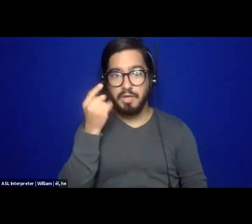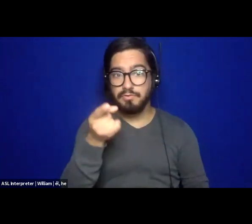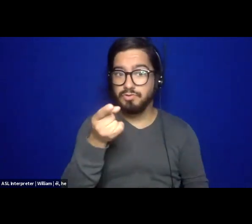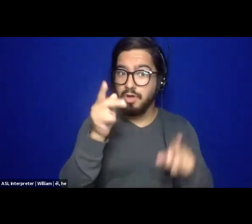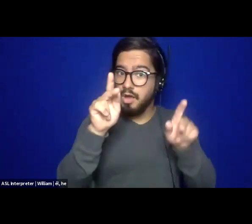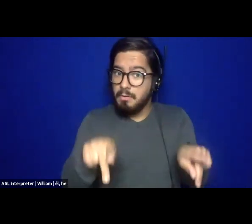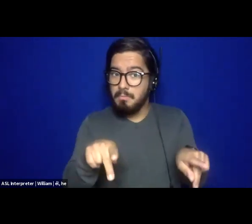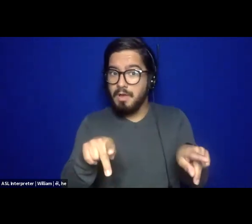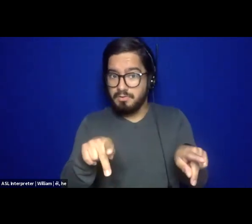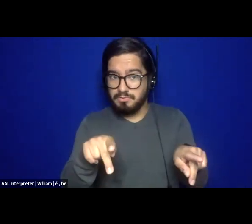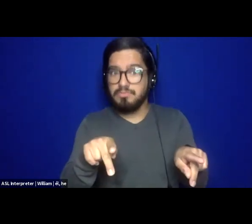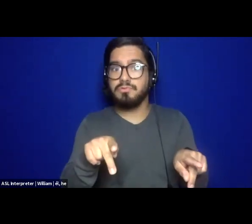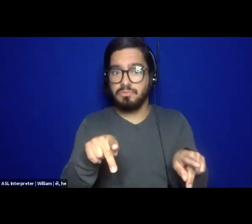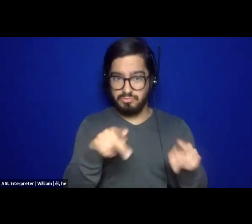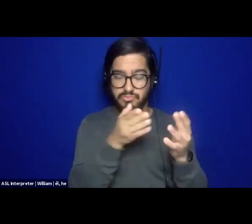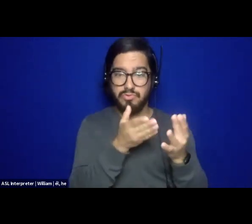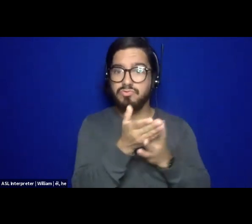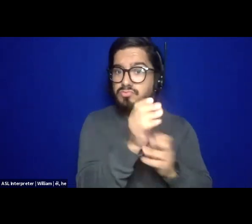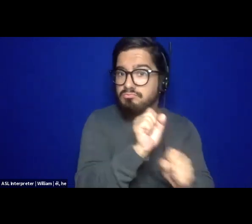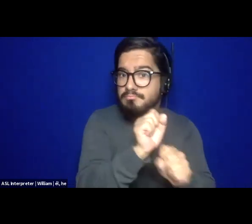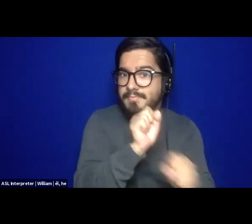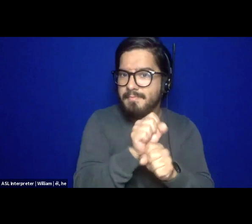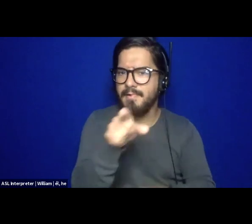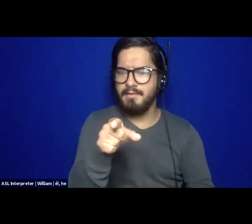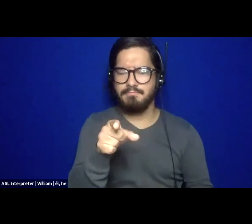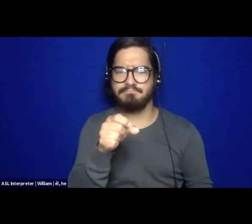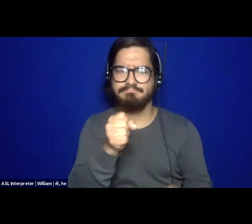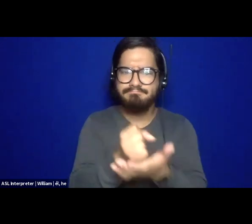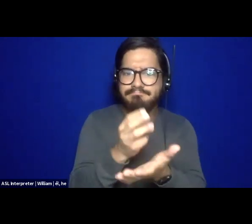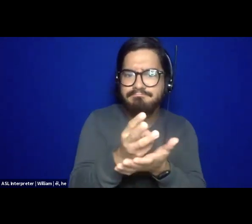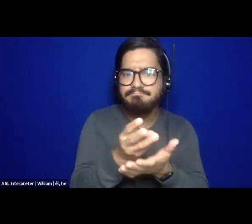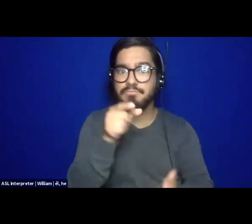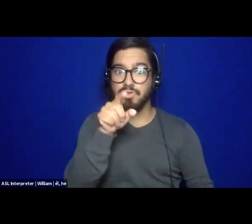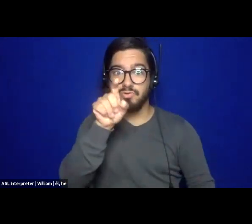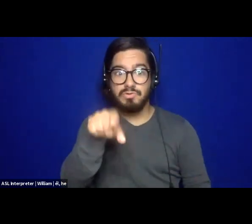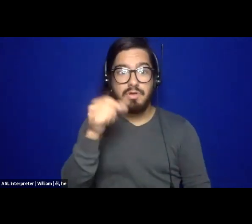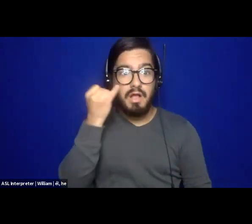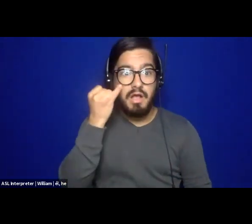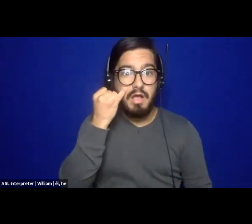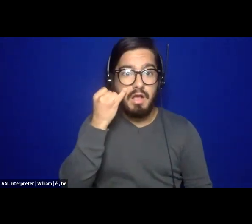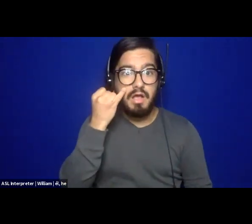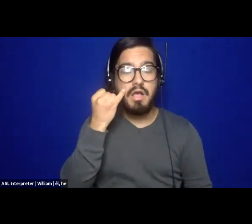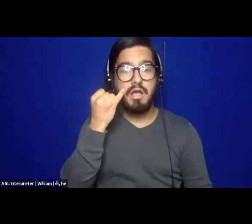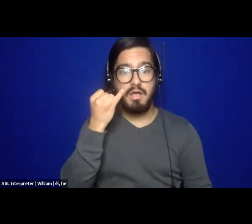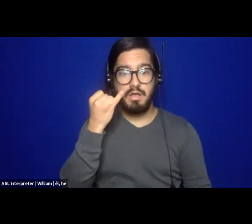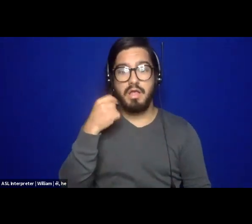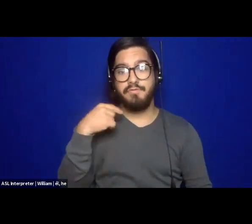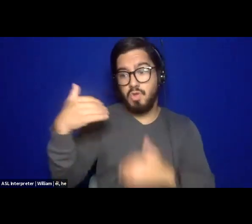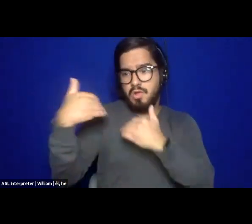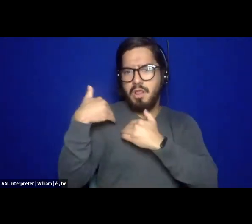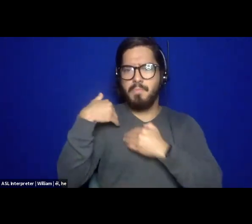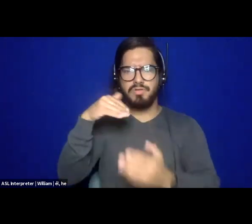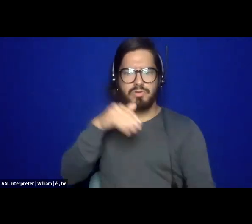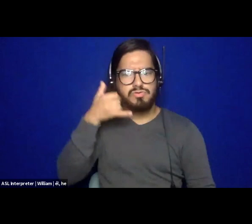told through their job or through social work that you're responsible for calling child welfare services because you have been given the responsibility to